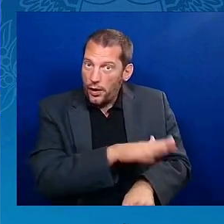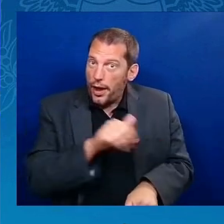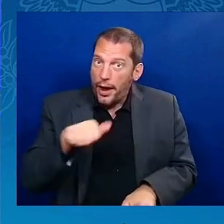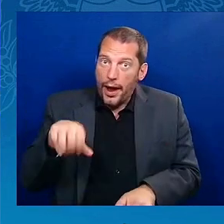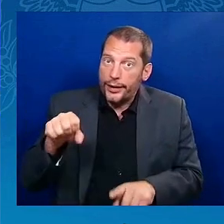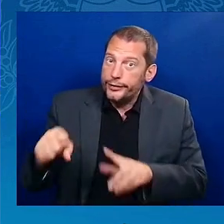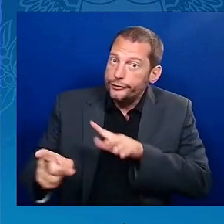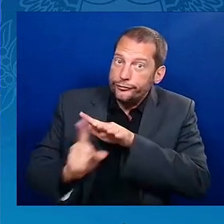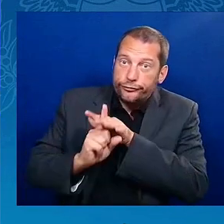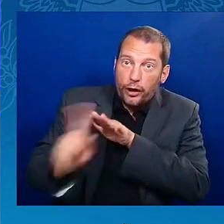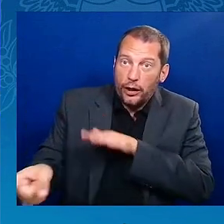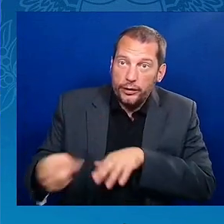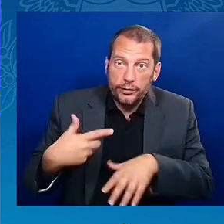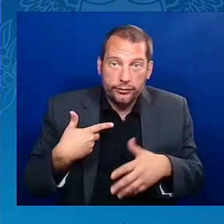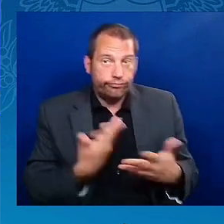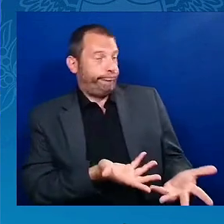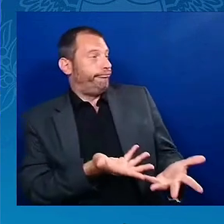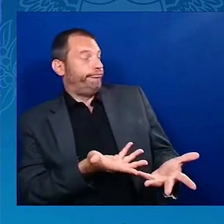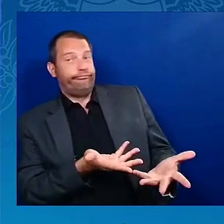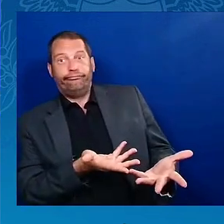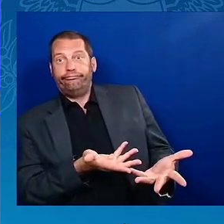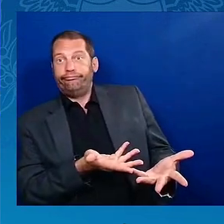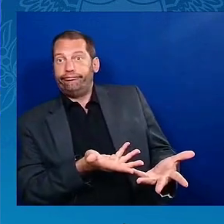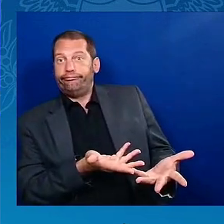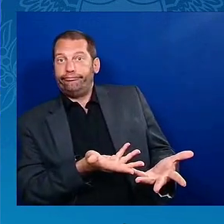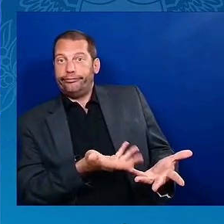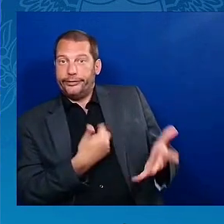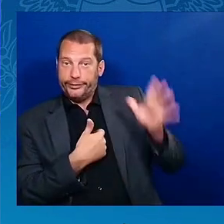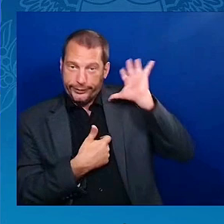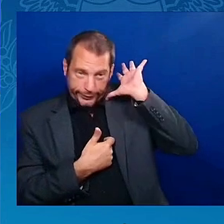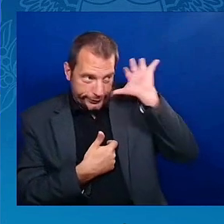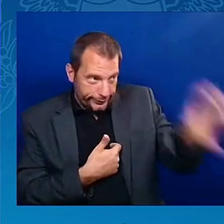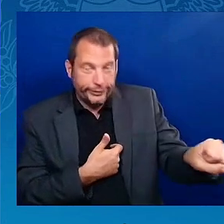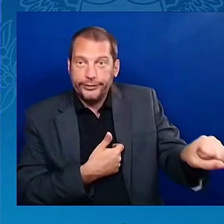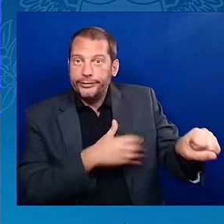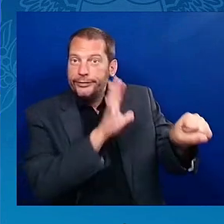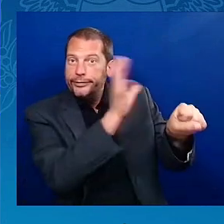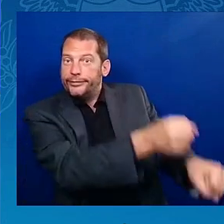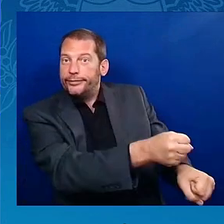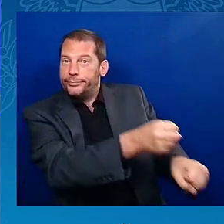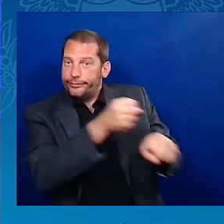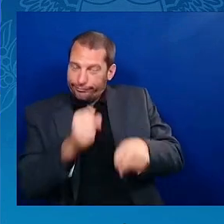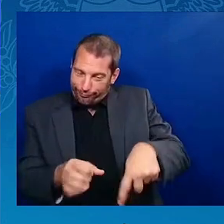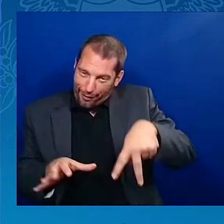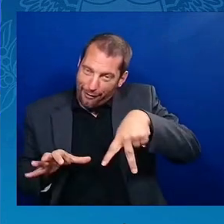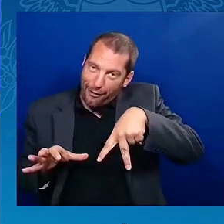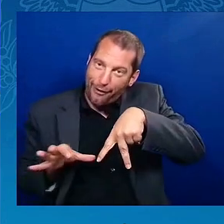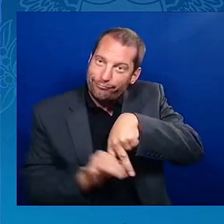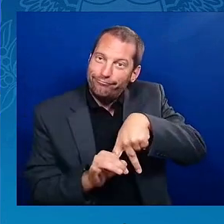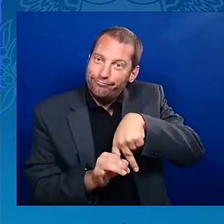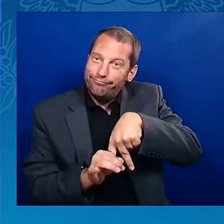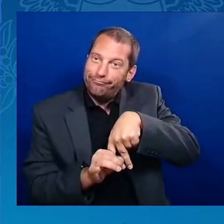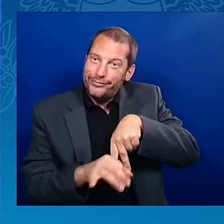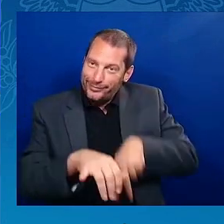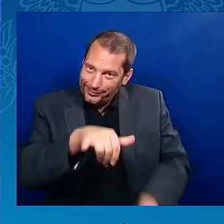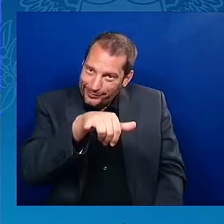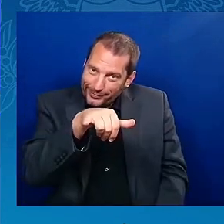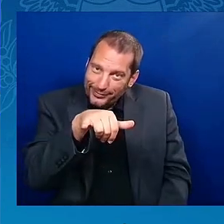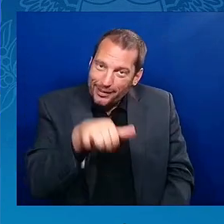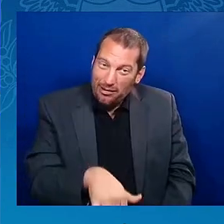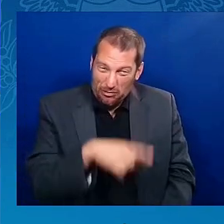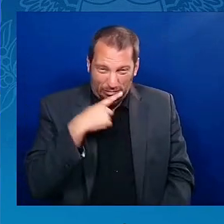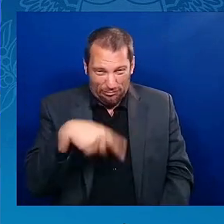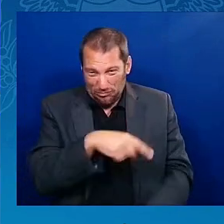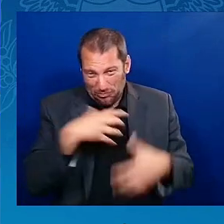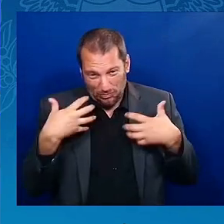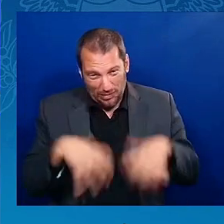I got to go back and put his bracelet on because he ain't, he don't want to stay. So I'm here. So thank you all for having me. All right. You